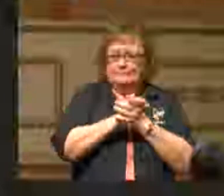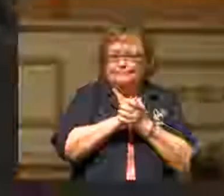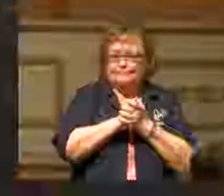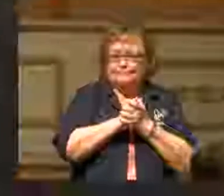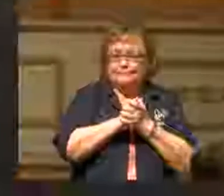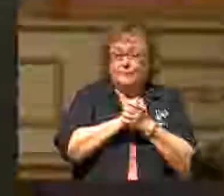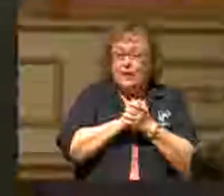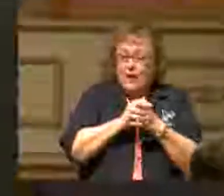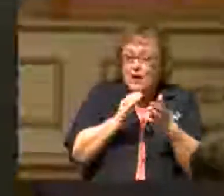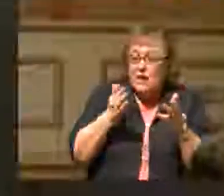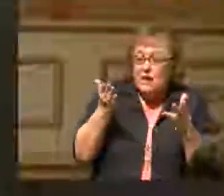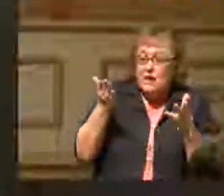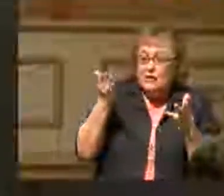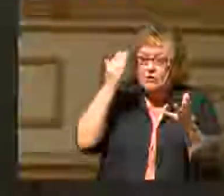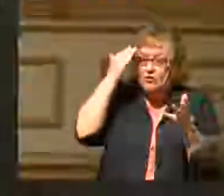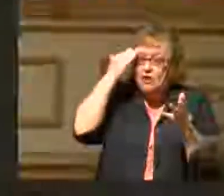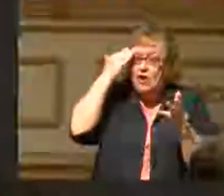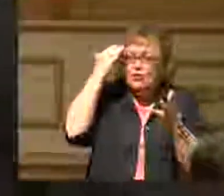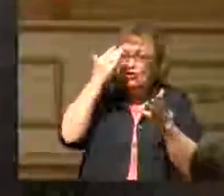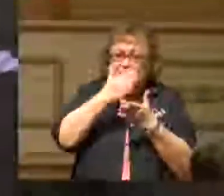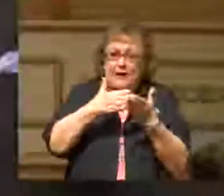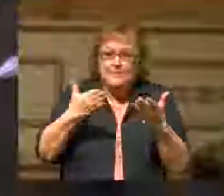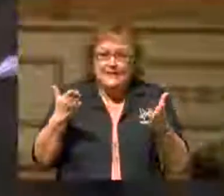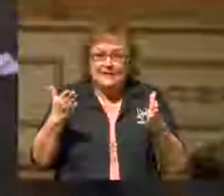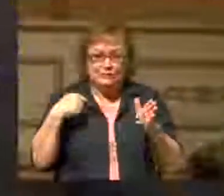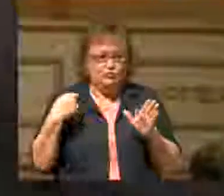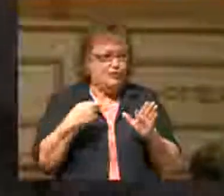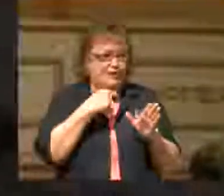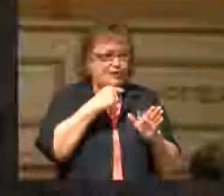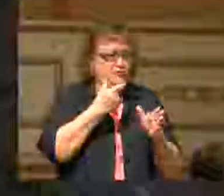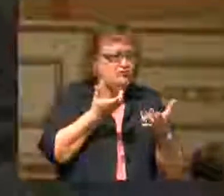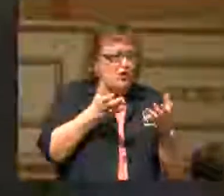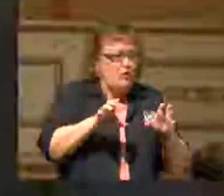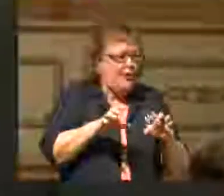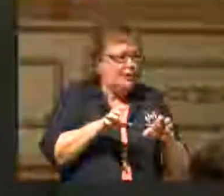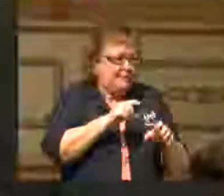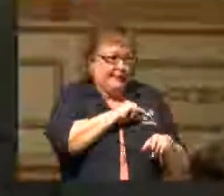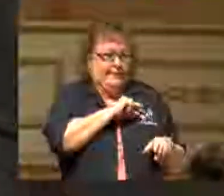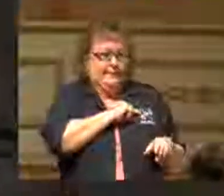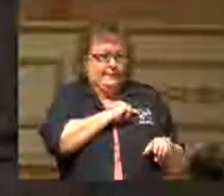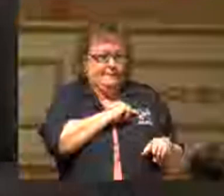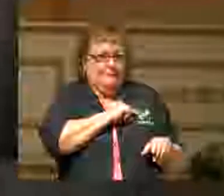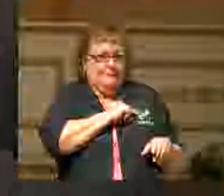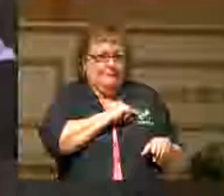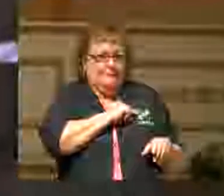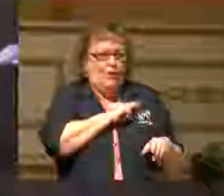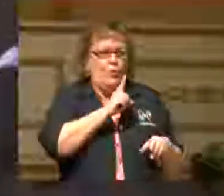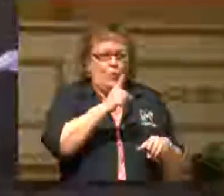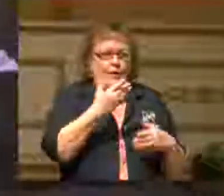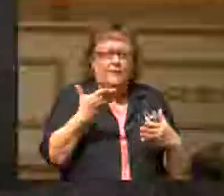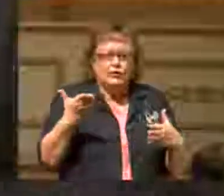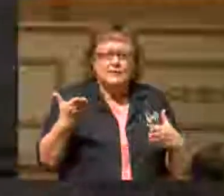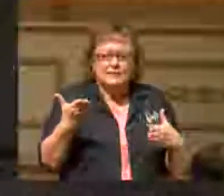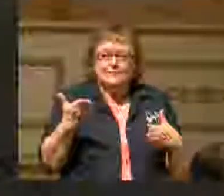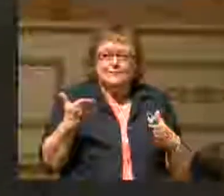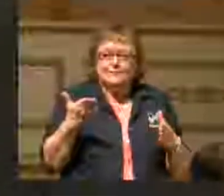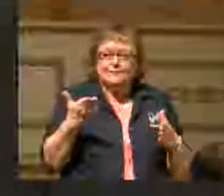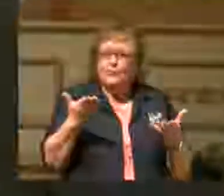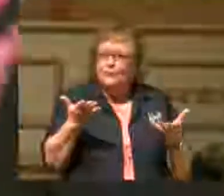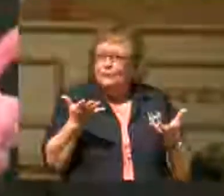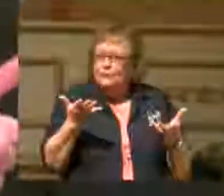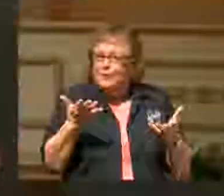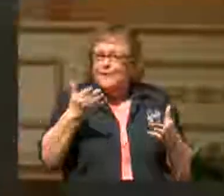Guys, you know, there are some things we don't want to be guilty of. One of those things is